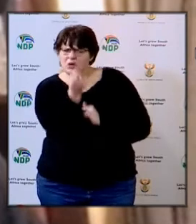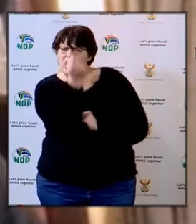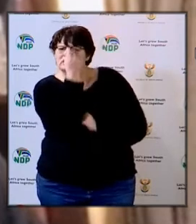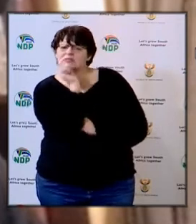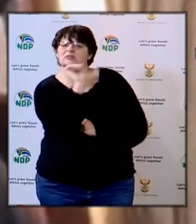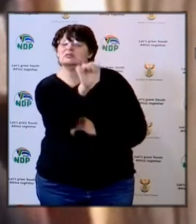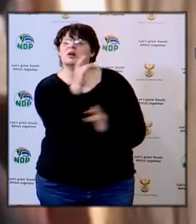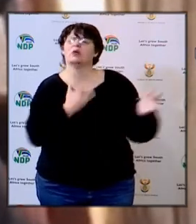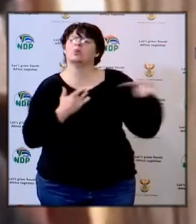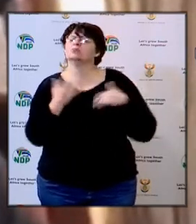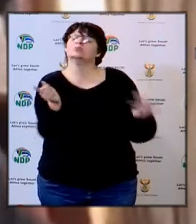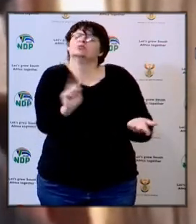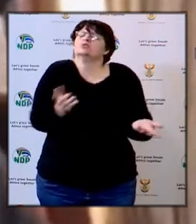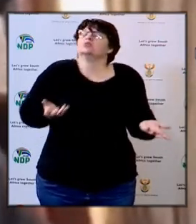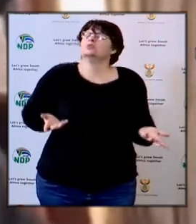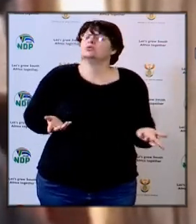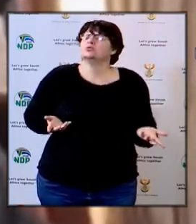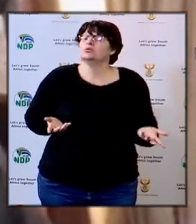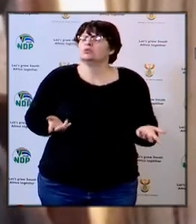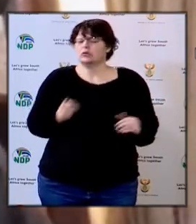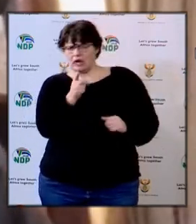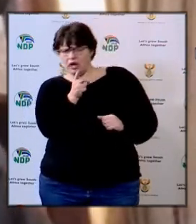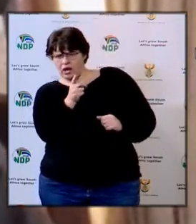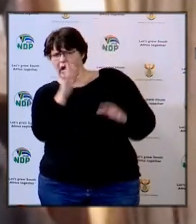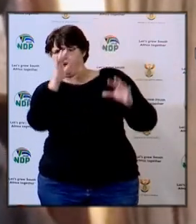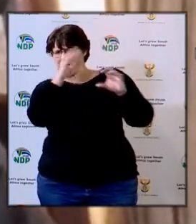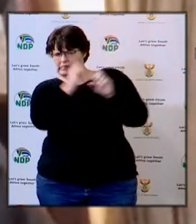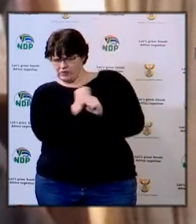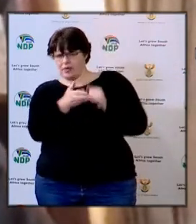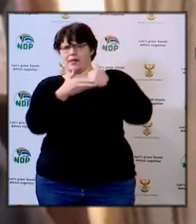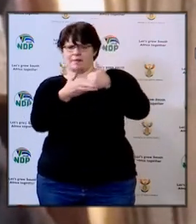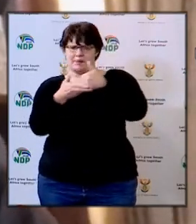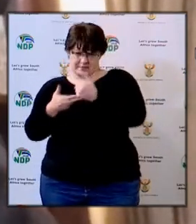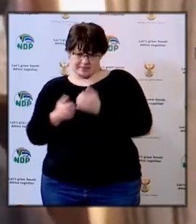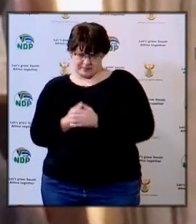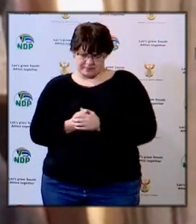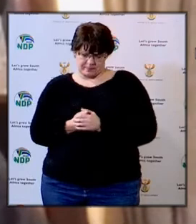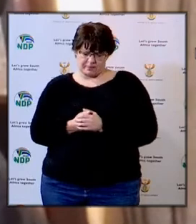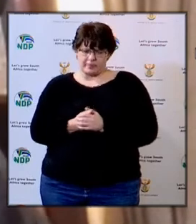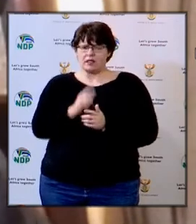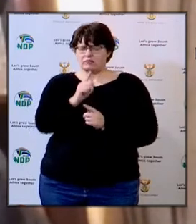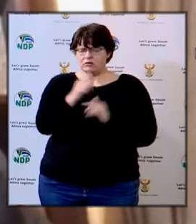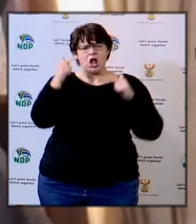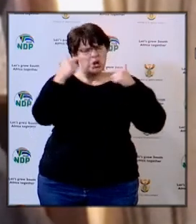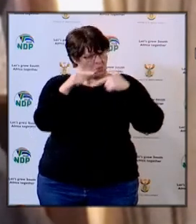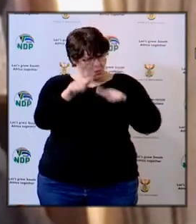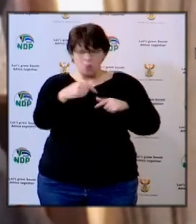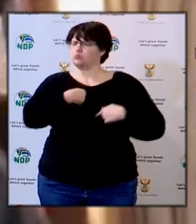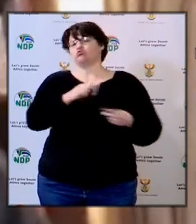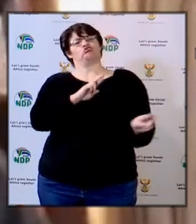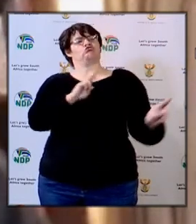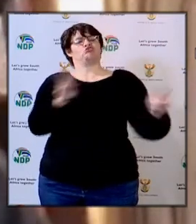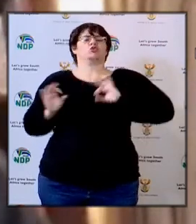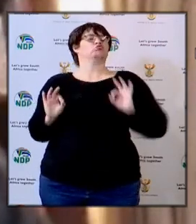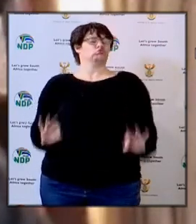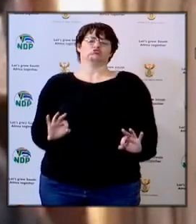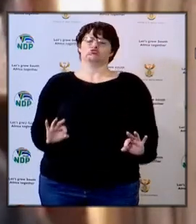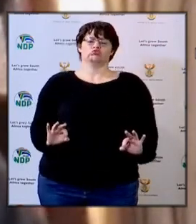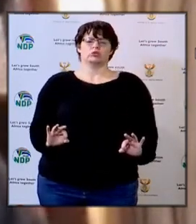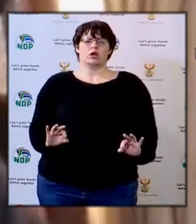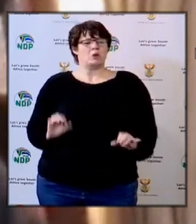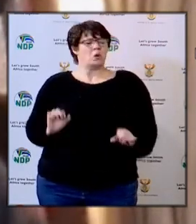understand what their concerns are and assist them to do that. All in all Limpoko we are ready